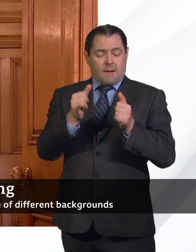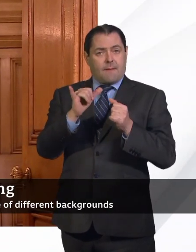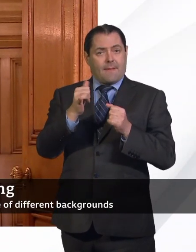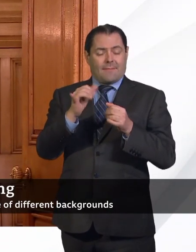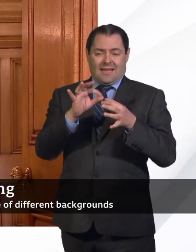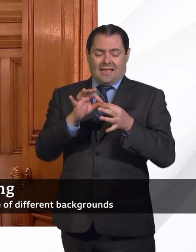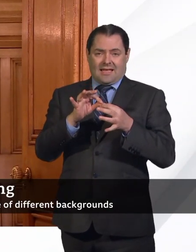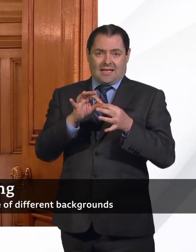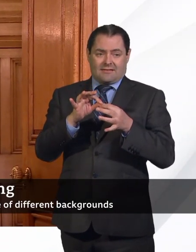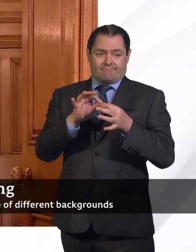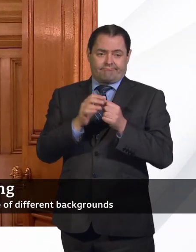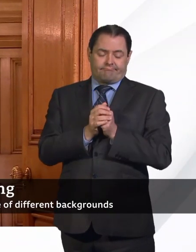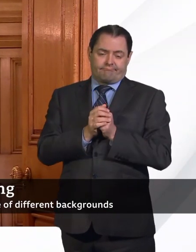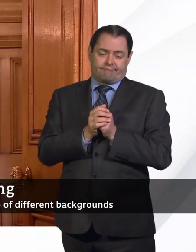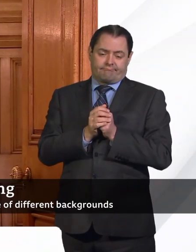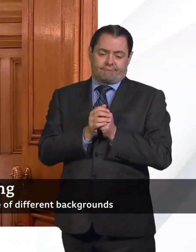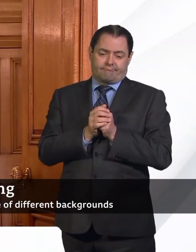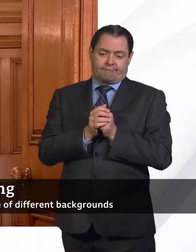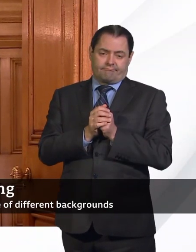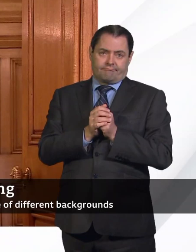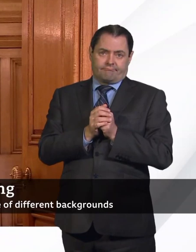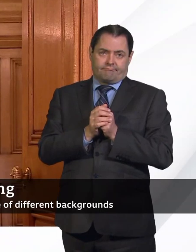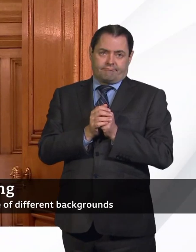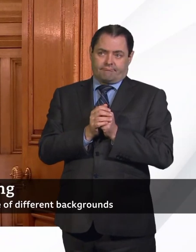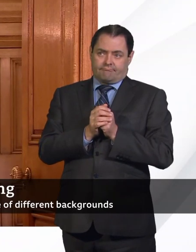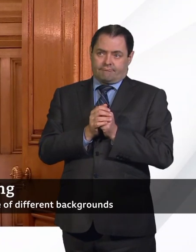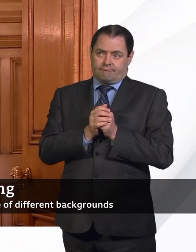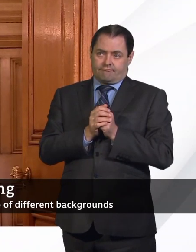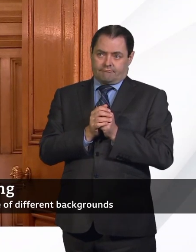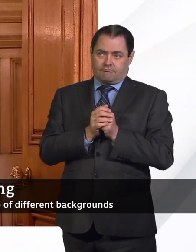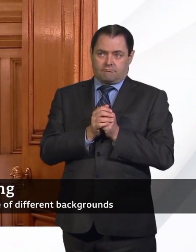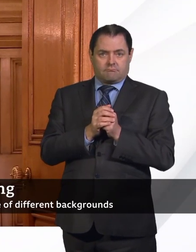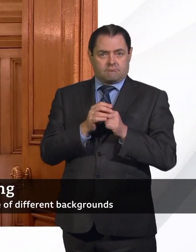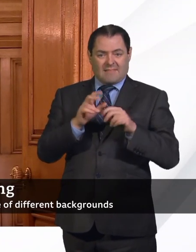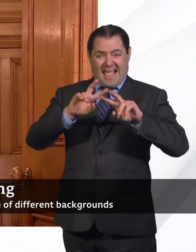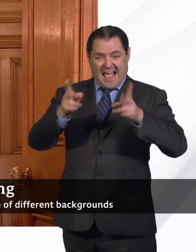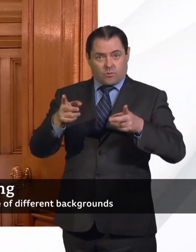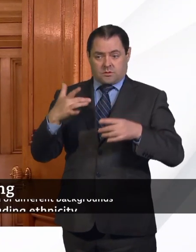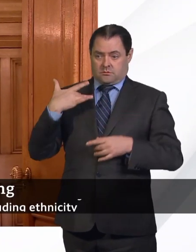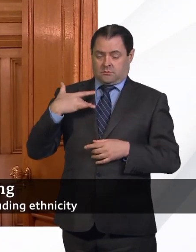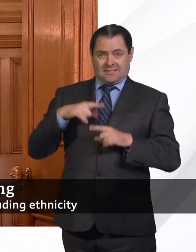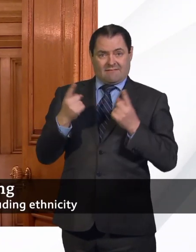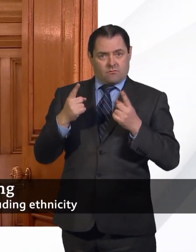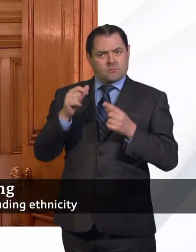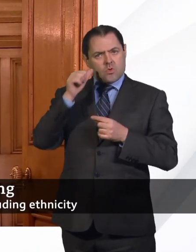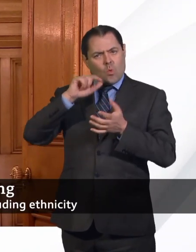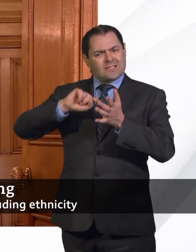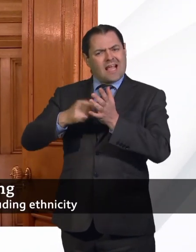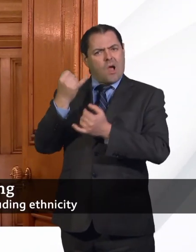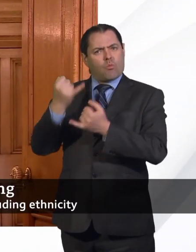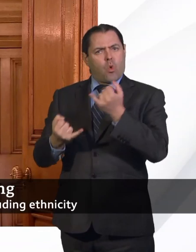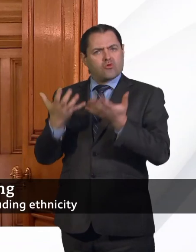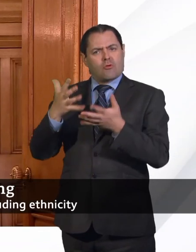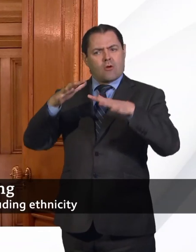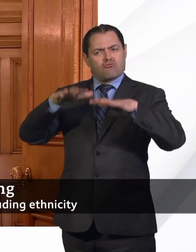for instance, the differences in housing, because we know that urban areas are more badly hit